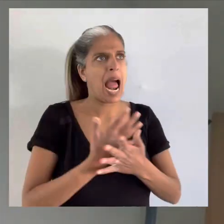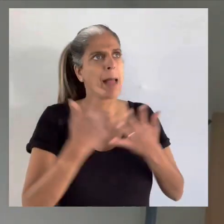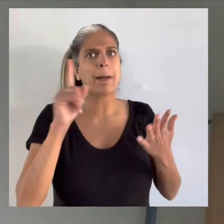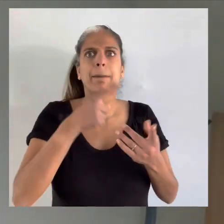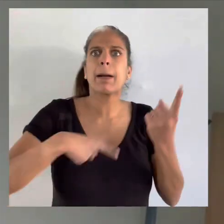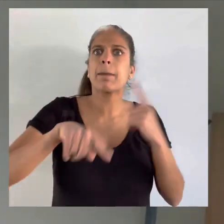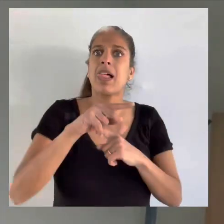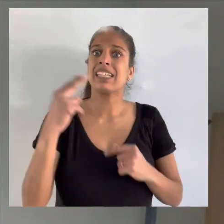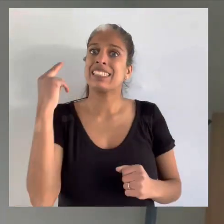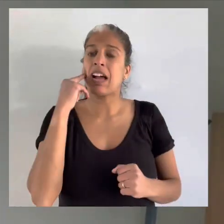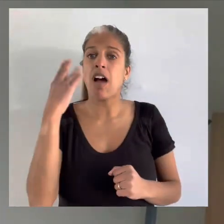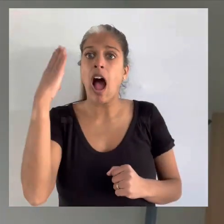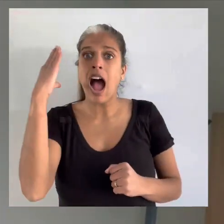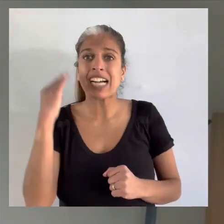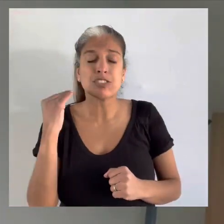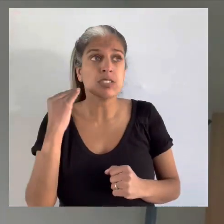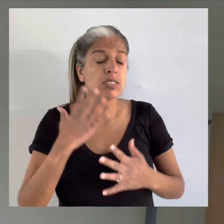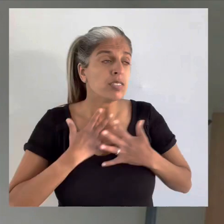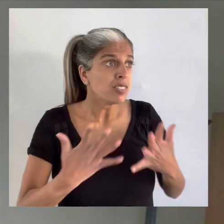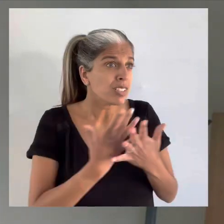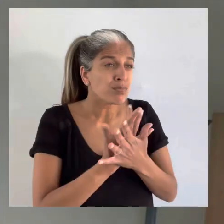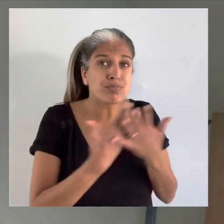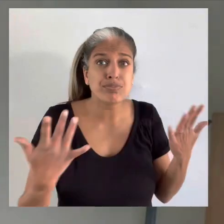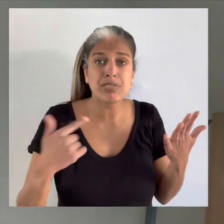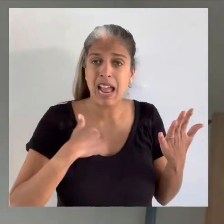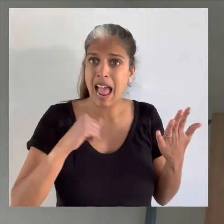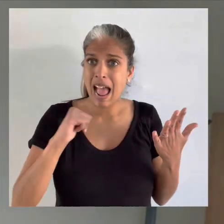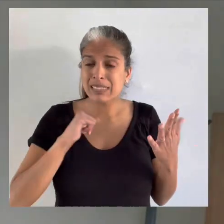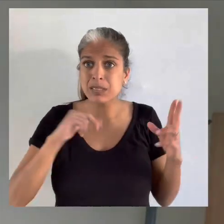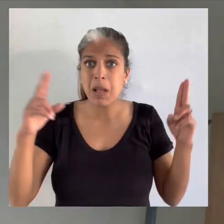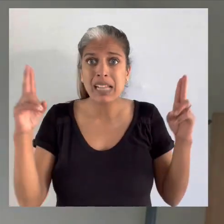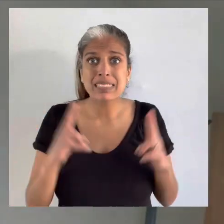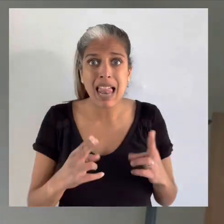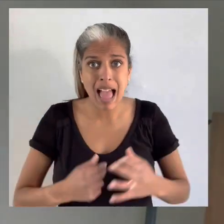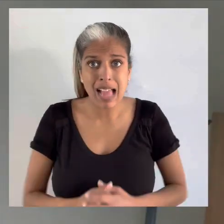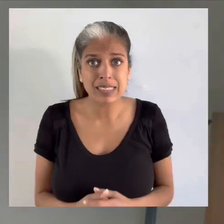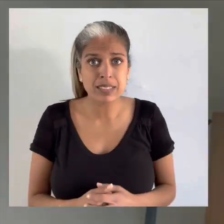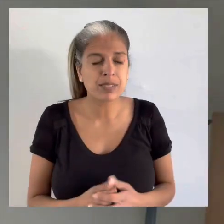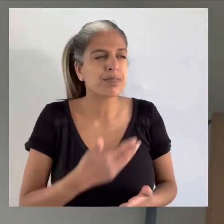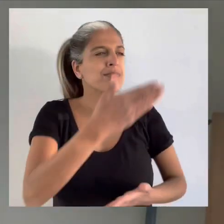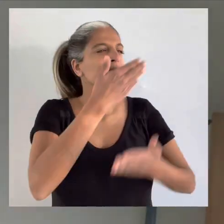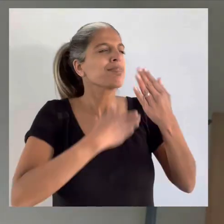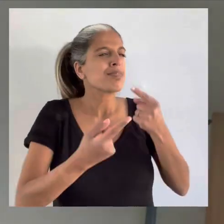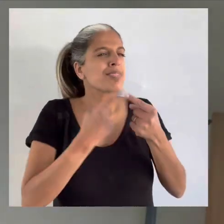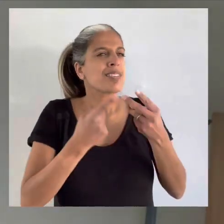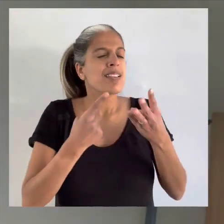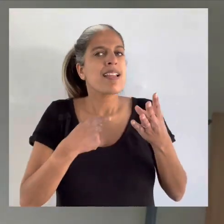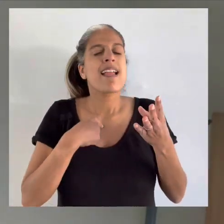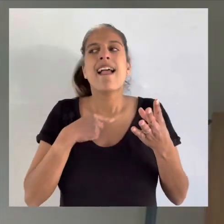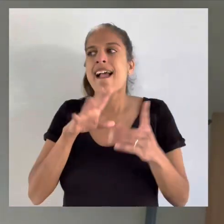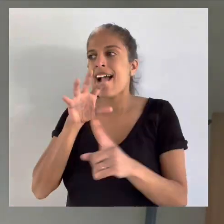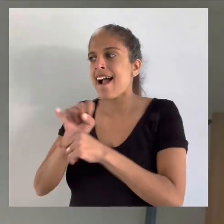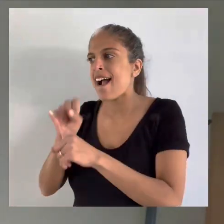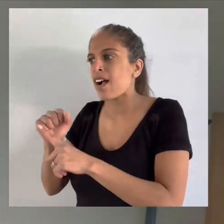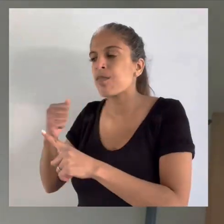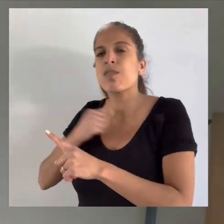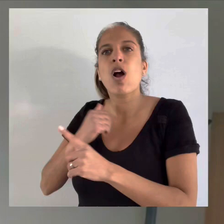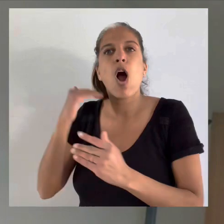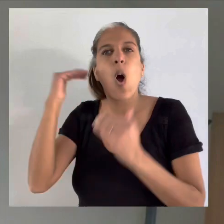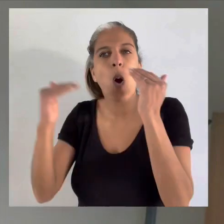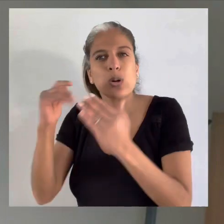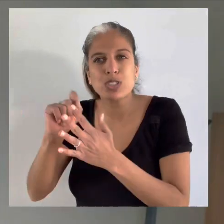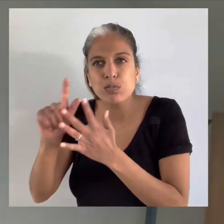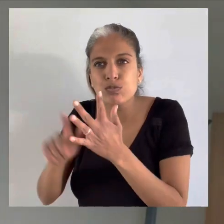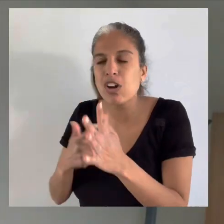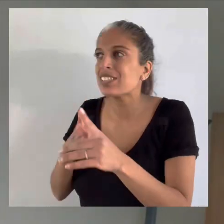just finding out how many people in the UK that are either deaf or hard of hearing, because I'd really underestimated that amount beforehand. Got some